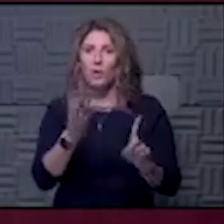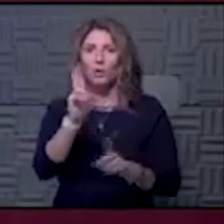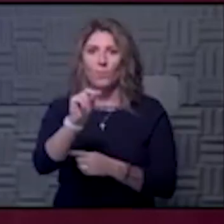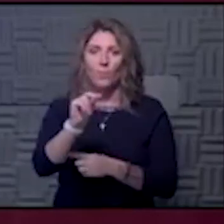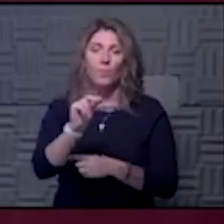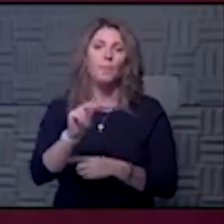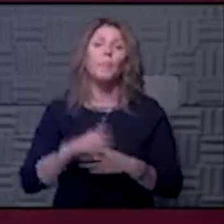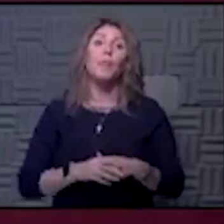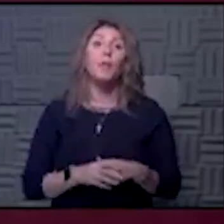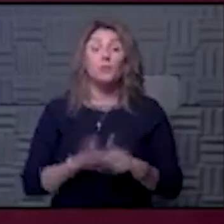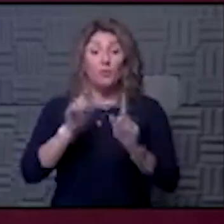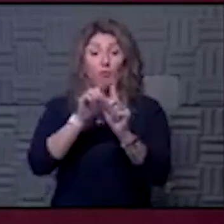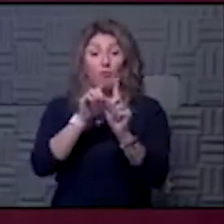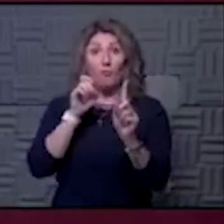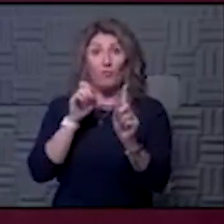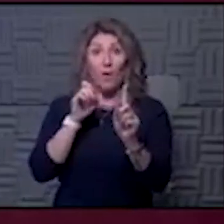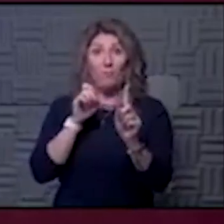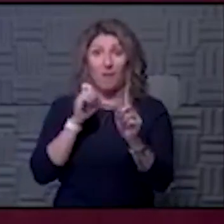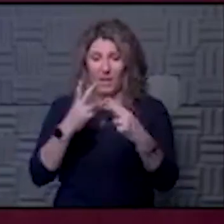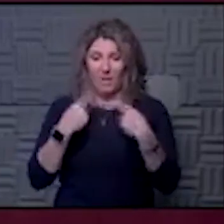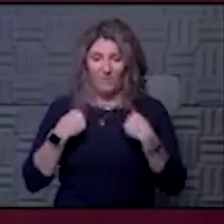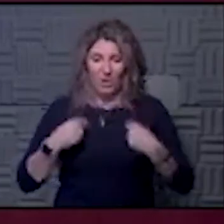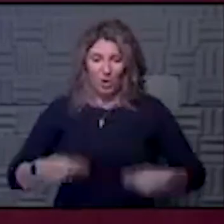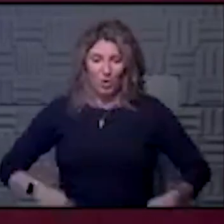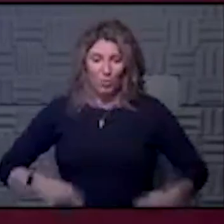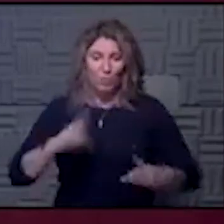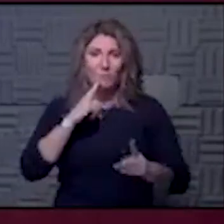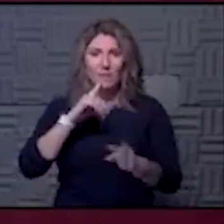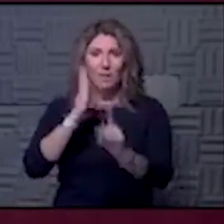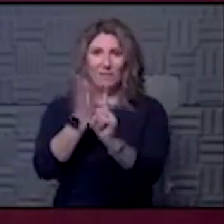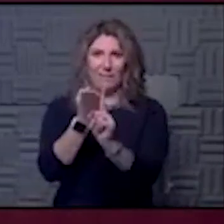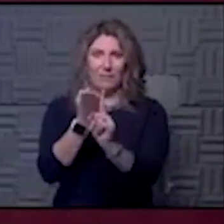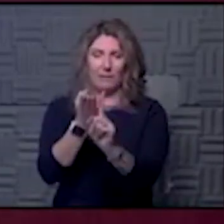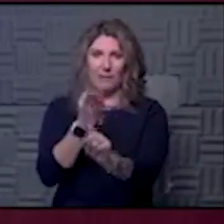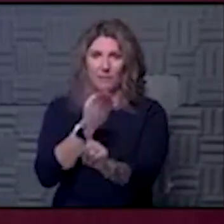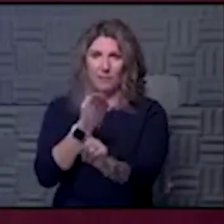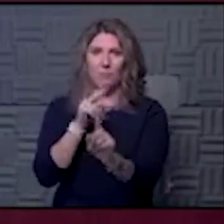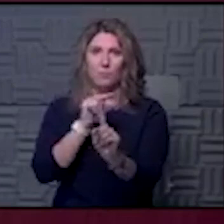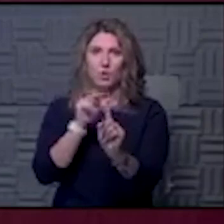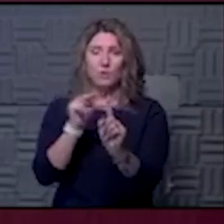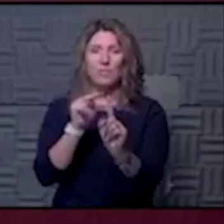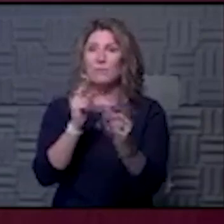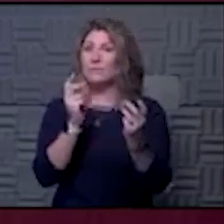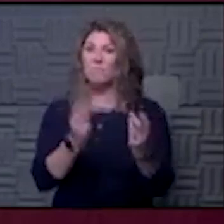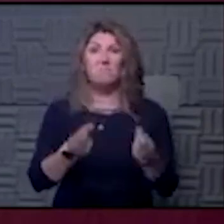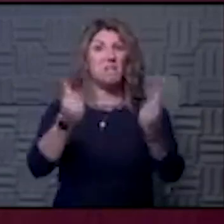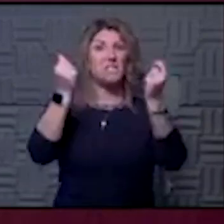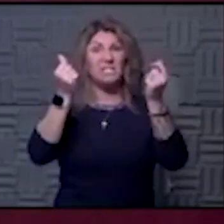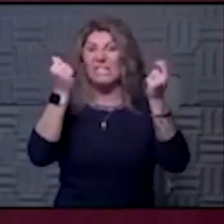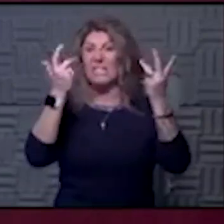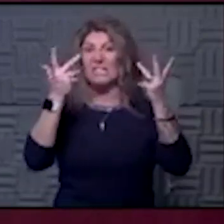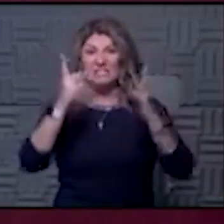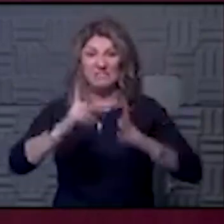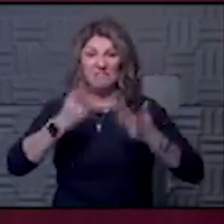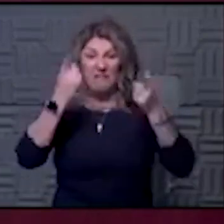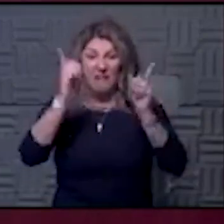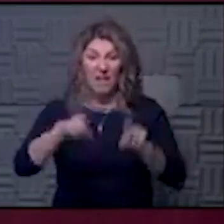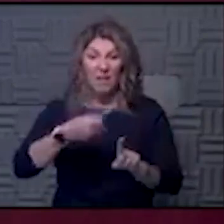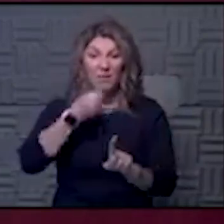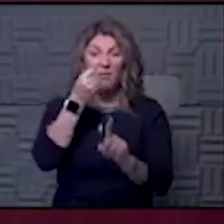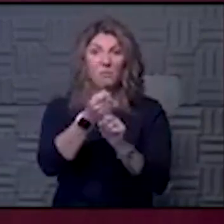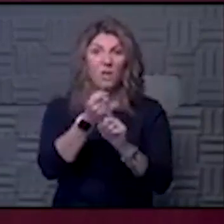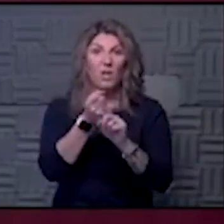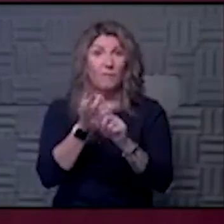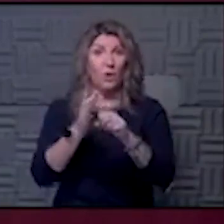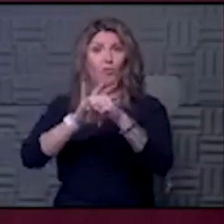Therefore, I mean, from a human point of view, manipulated. It was a spontaneous occurrence of a coronavirus.